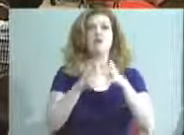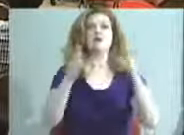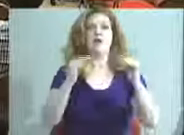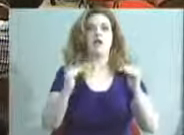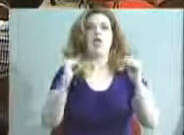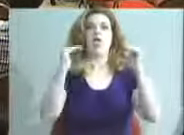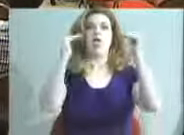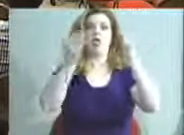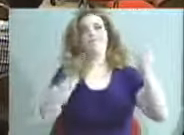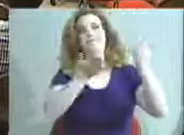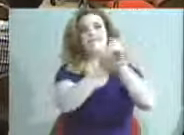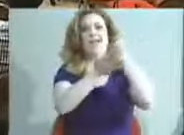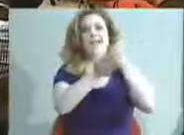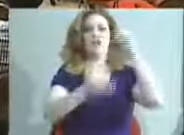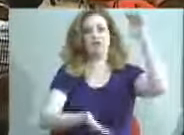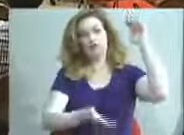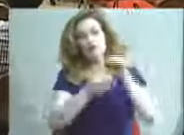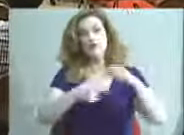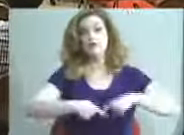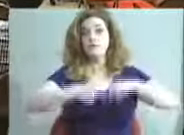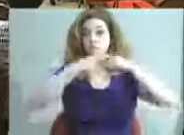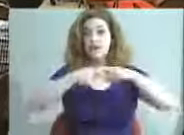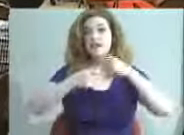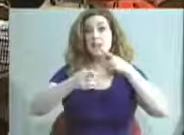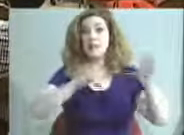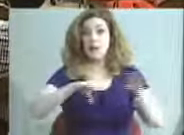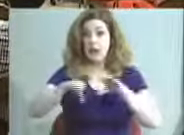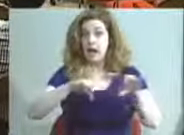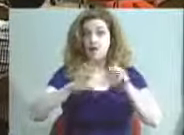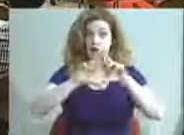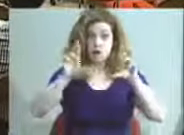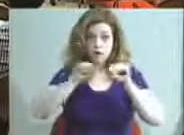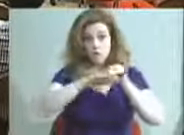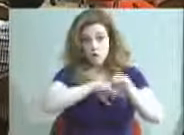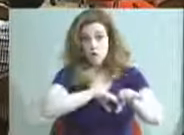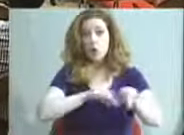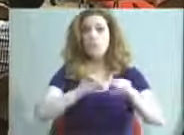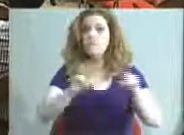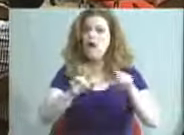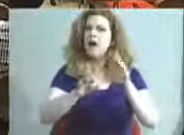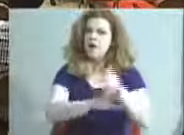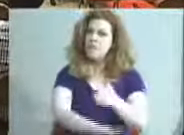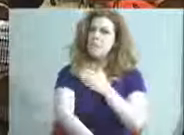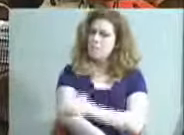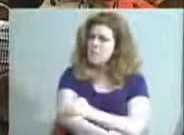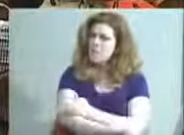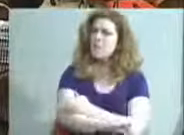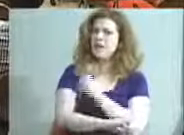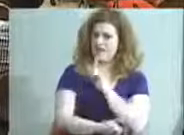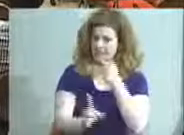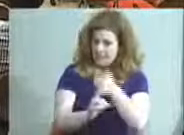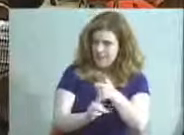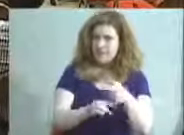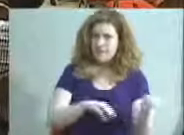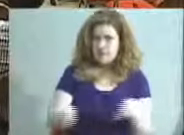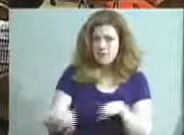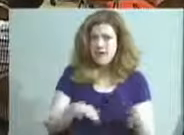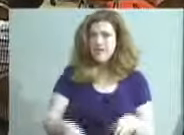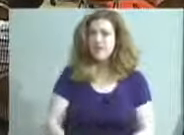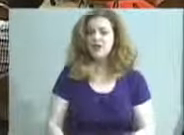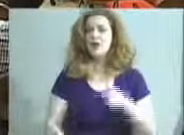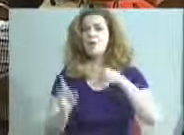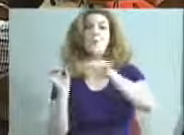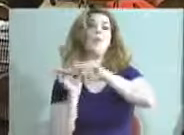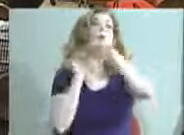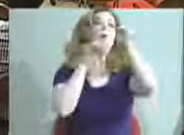not only in reducing suspensions and behavioral referrals, but actually in improving behaviors. So we're going to get to see that